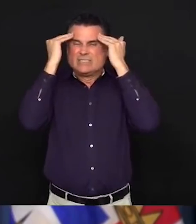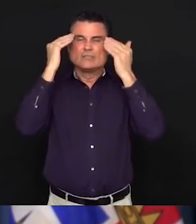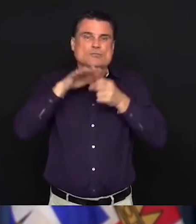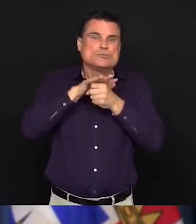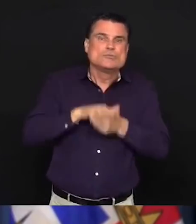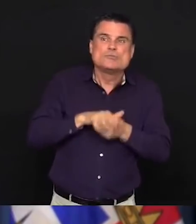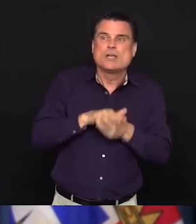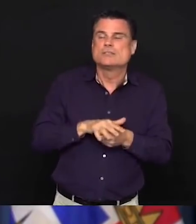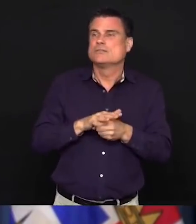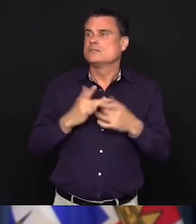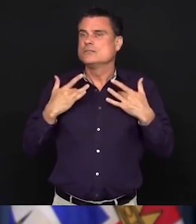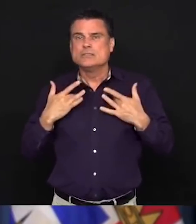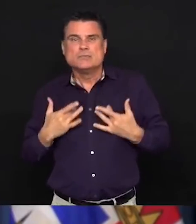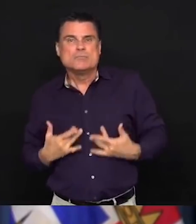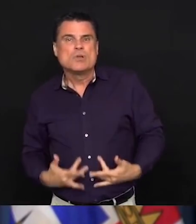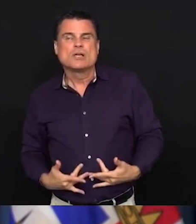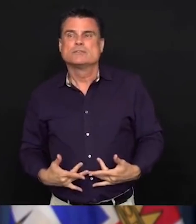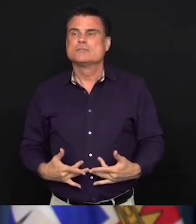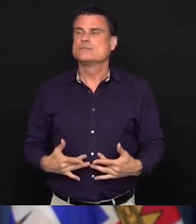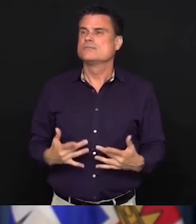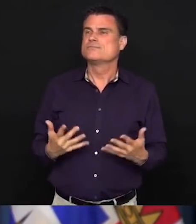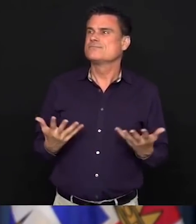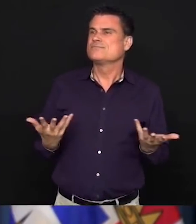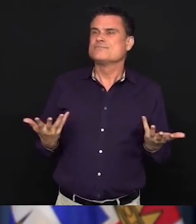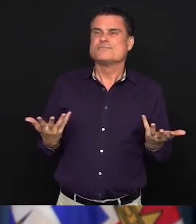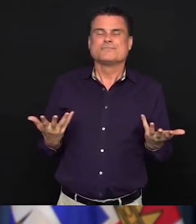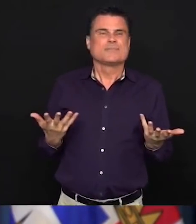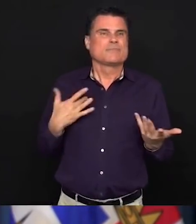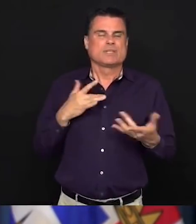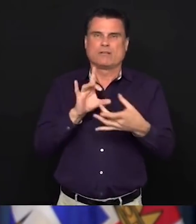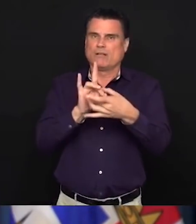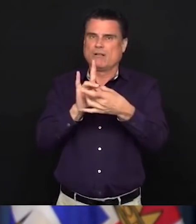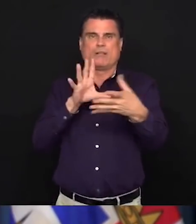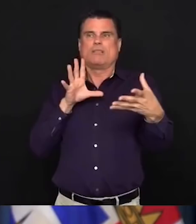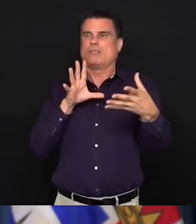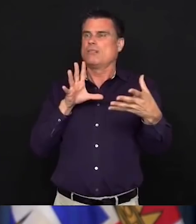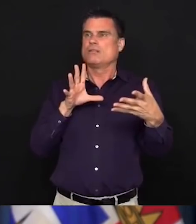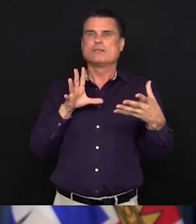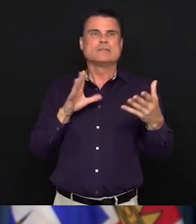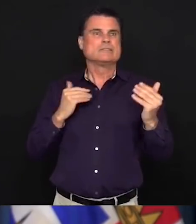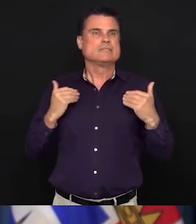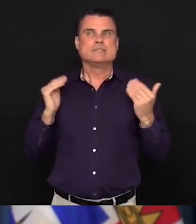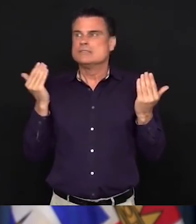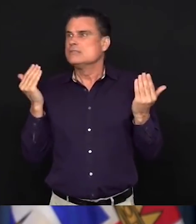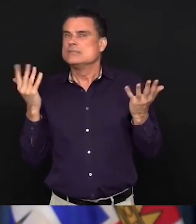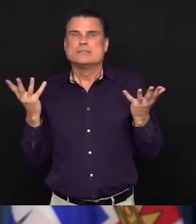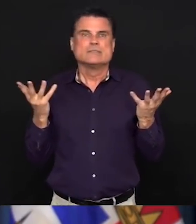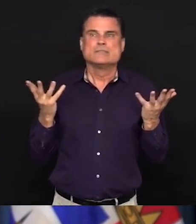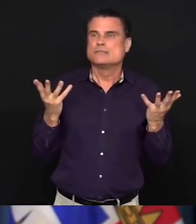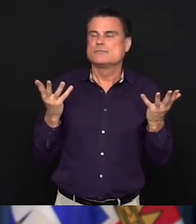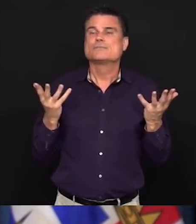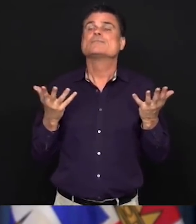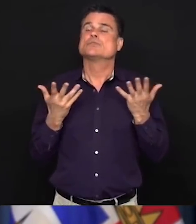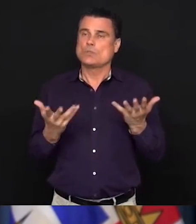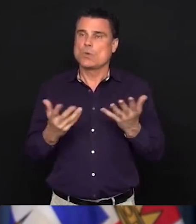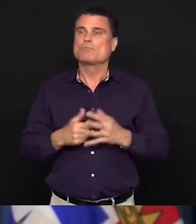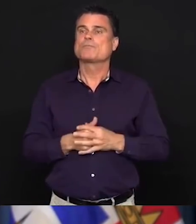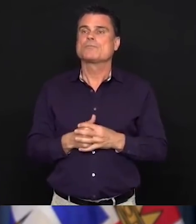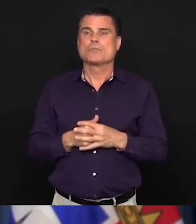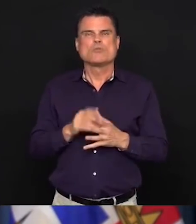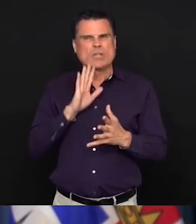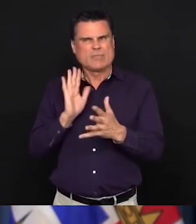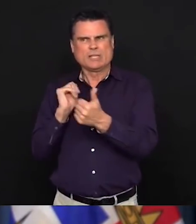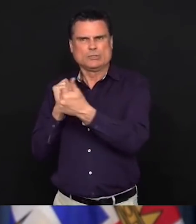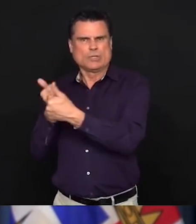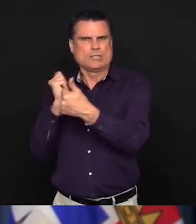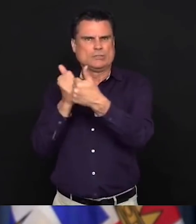And so as we look at the many, many challenges, we've talked about programs for financial assistance. We've talked about programs to